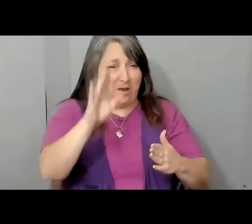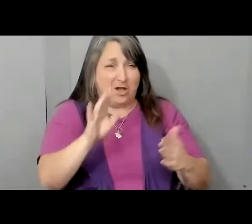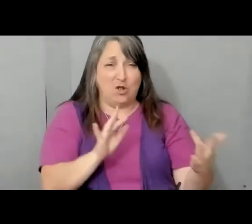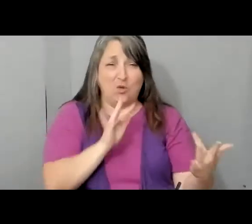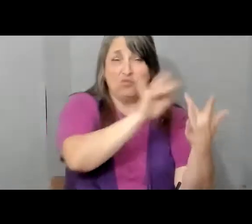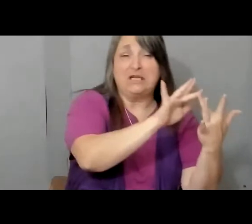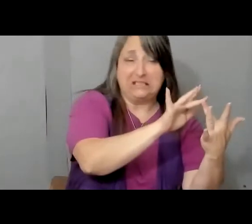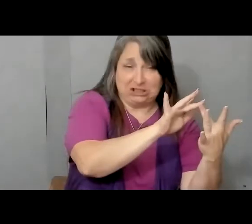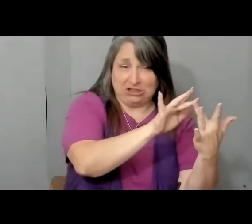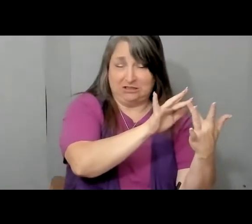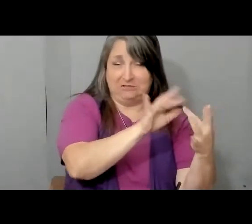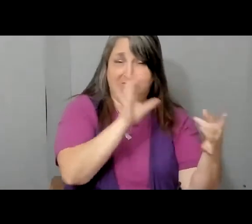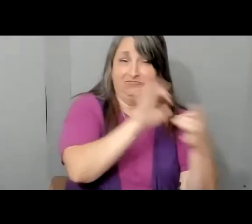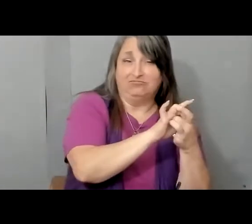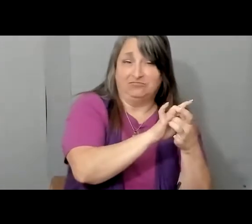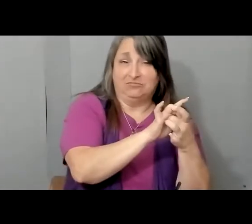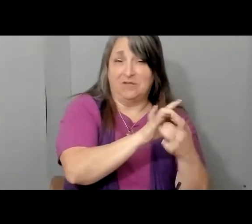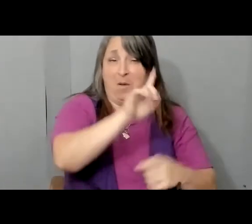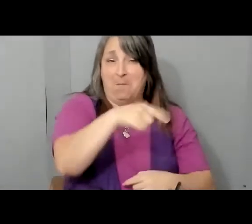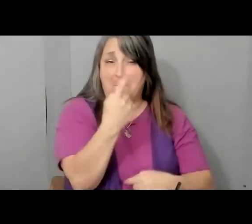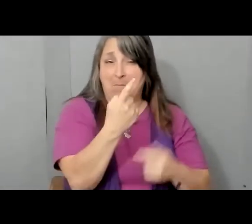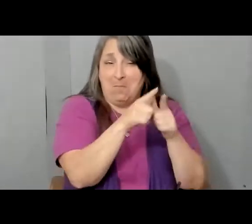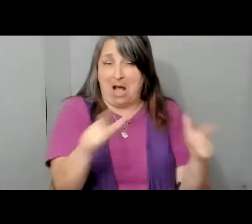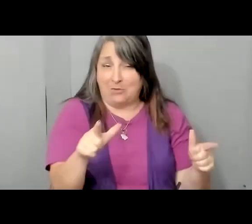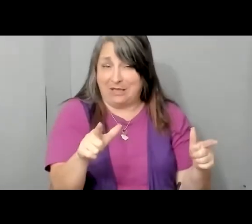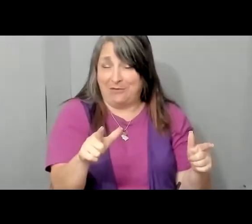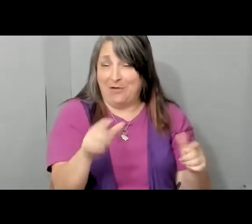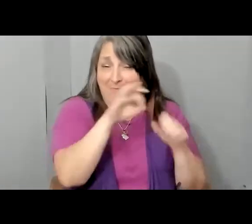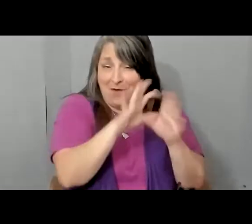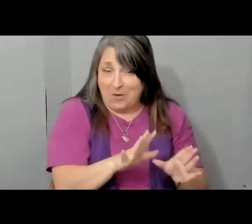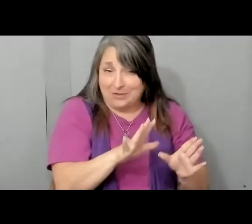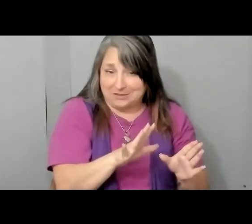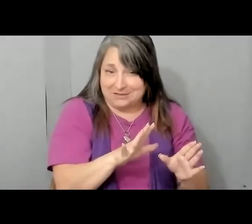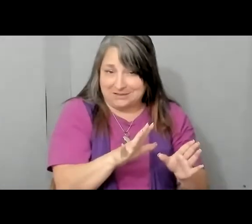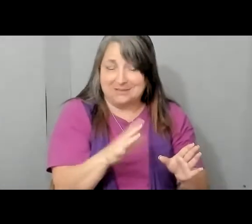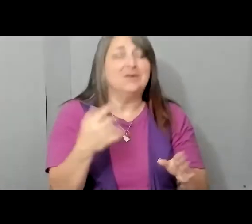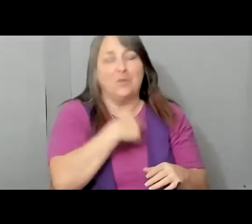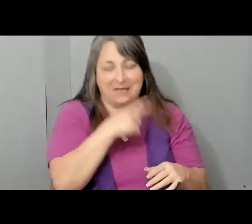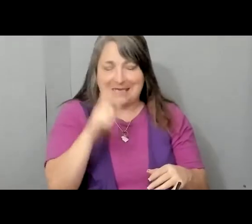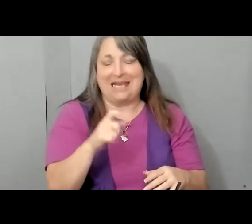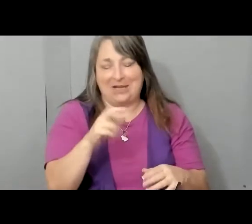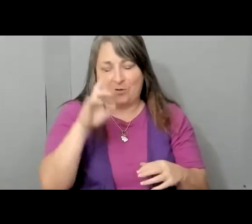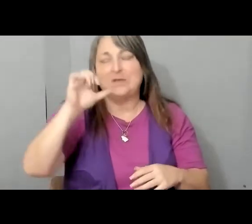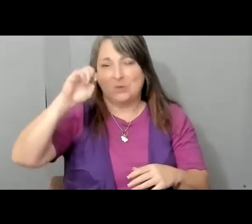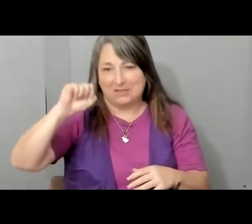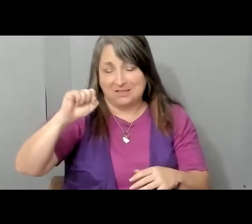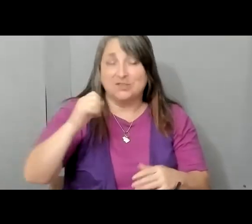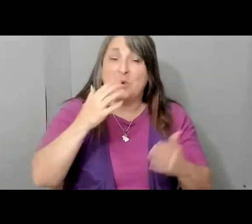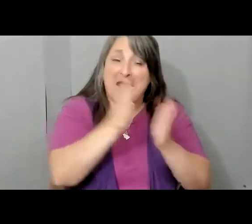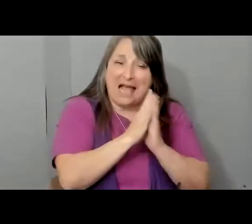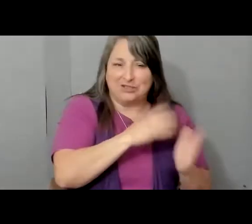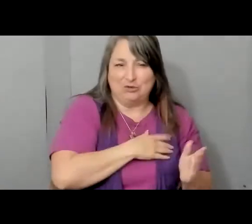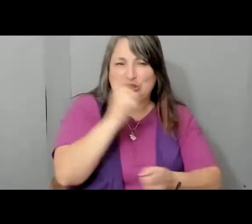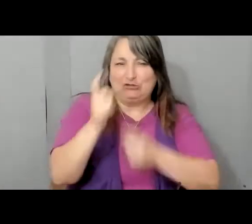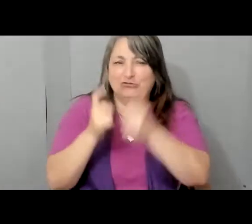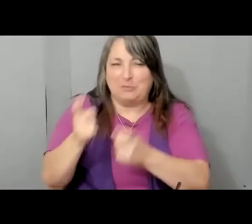we so I am also asking you to make sure that you contribute to the party tonight, so that we have the resources to